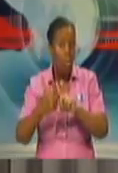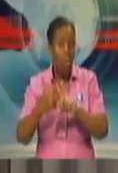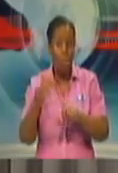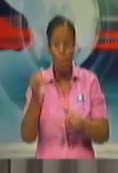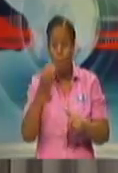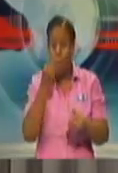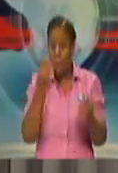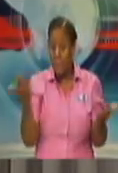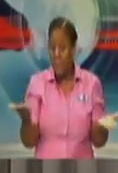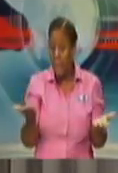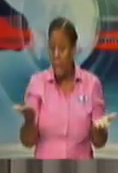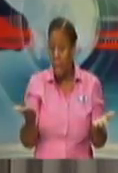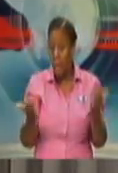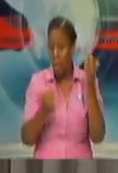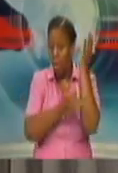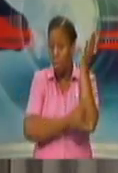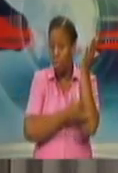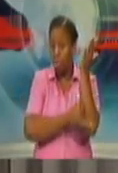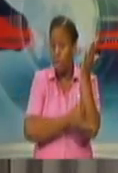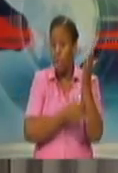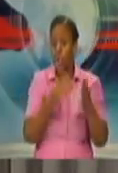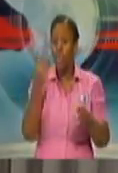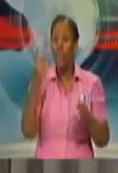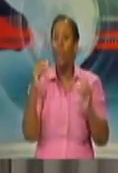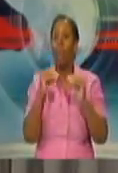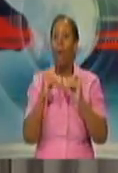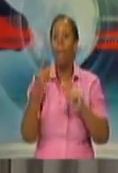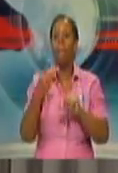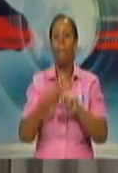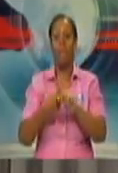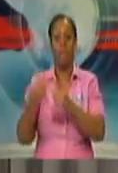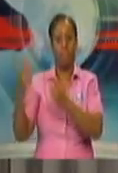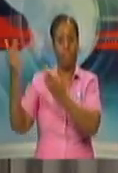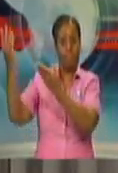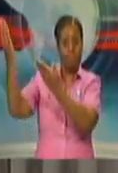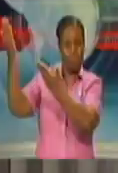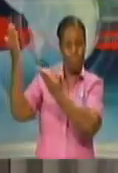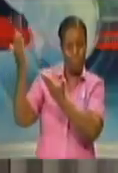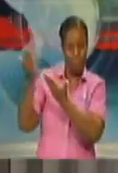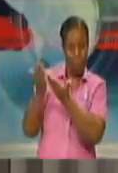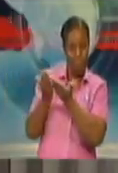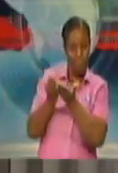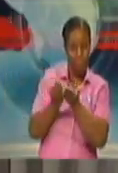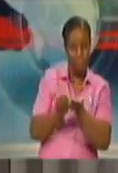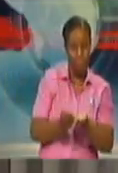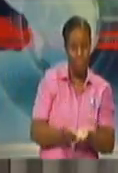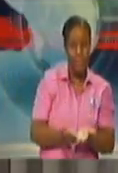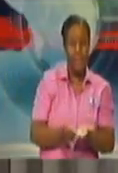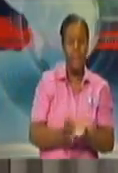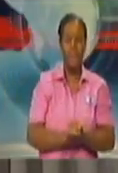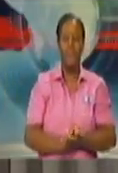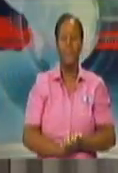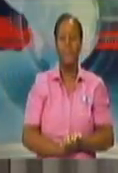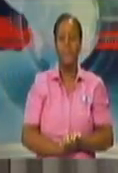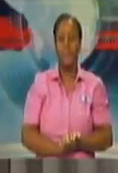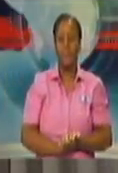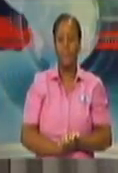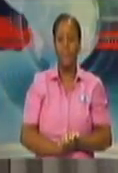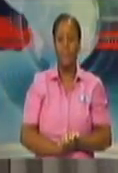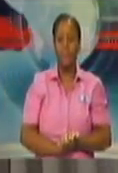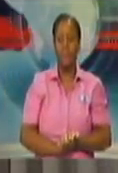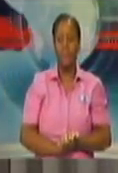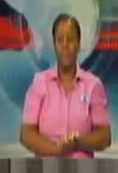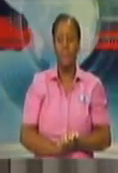water, and orders on hand. Again, we spoke about the foreign exchange assistance being given through the Exim Bank. So,